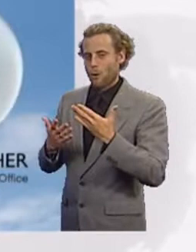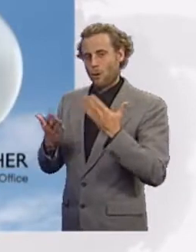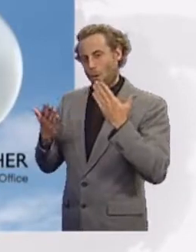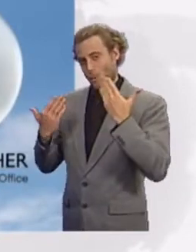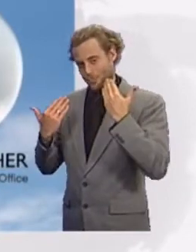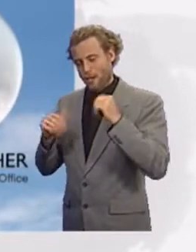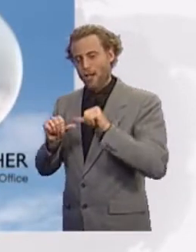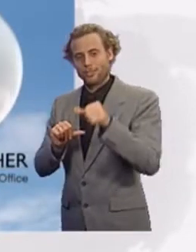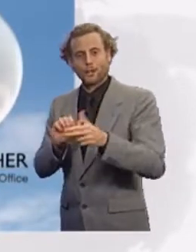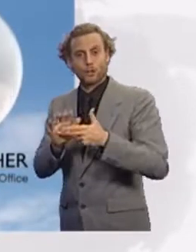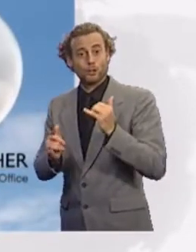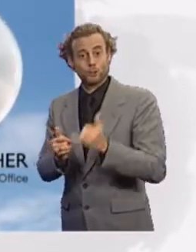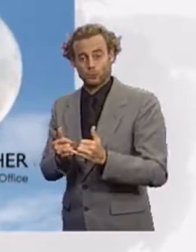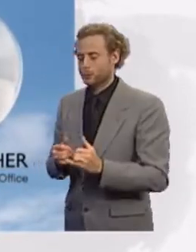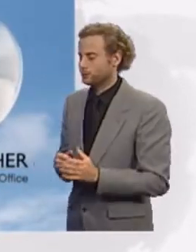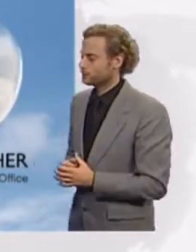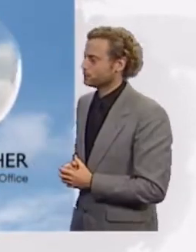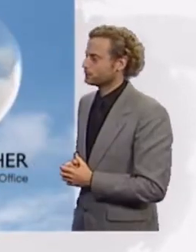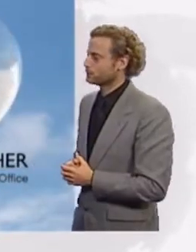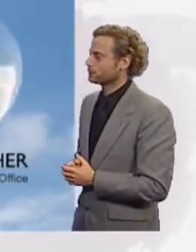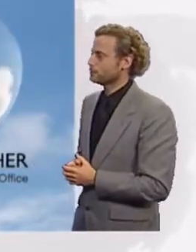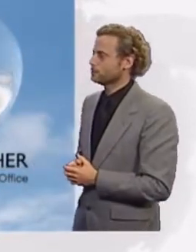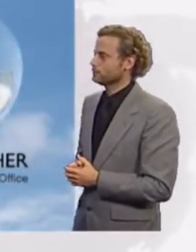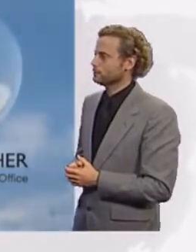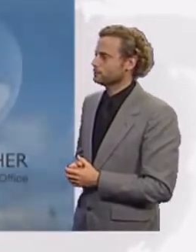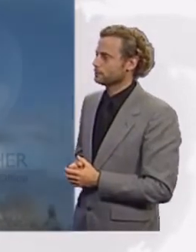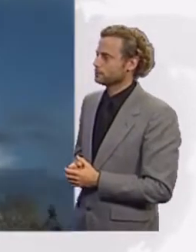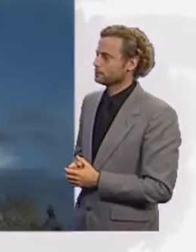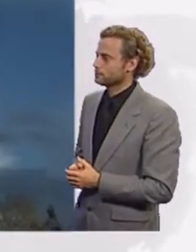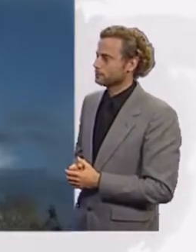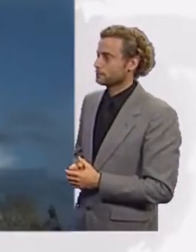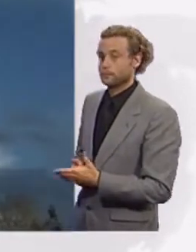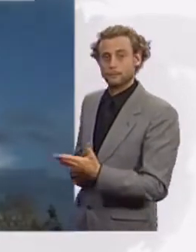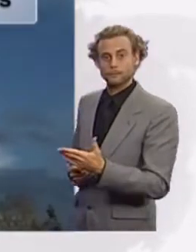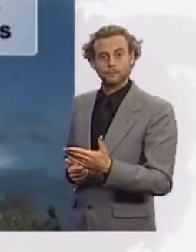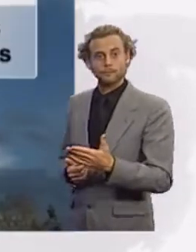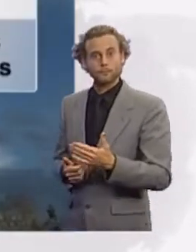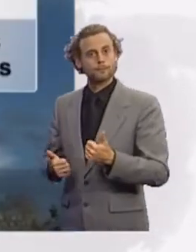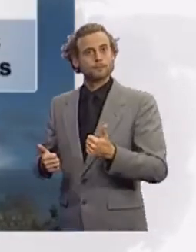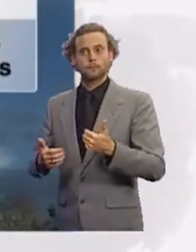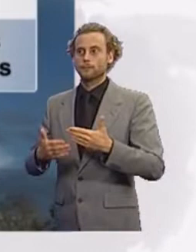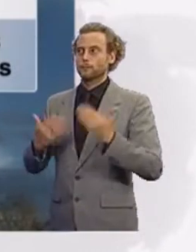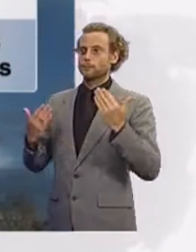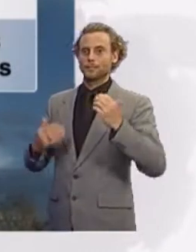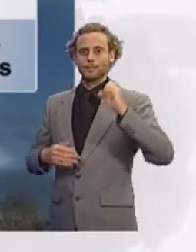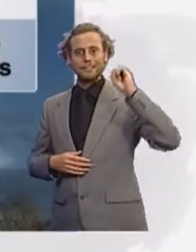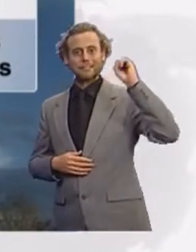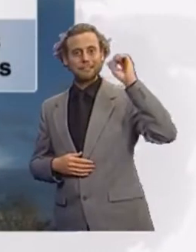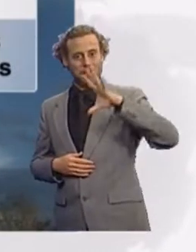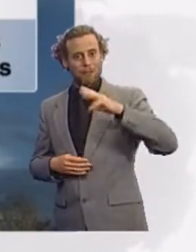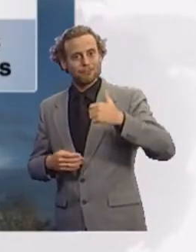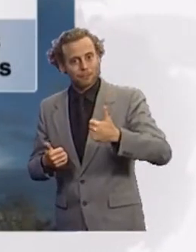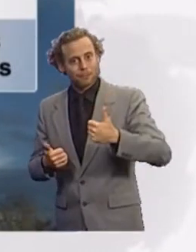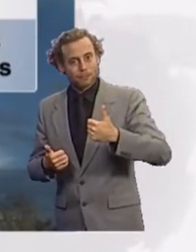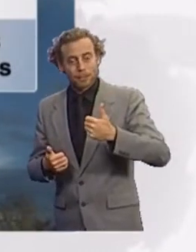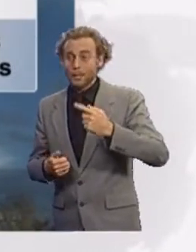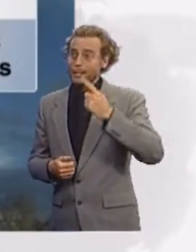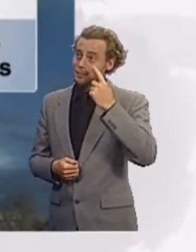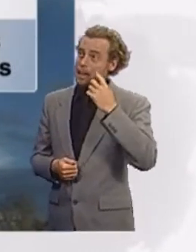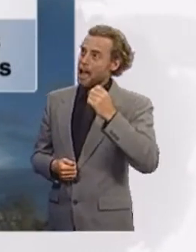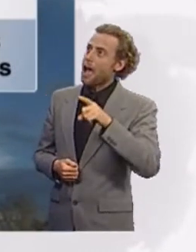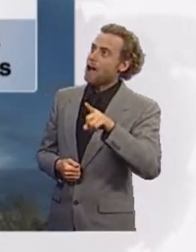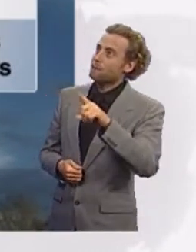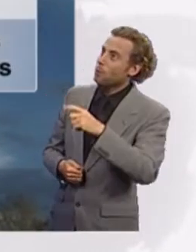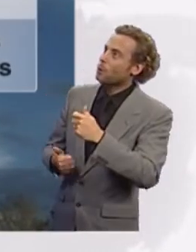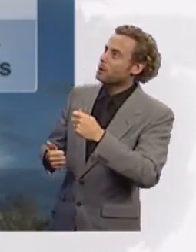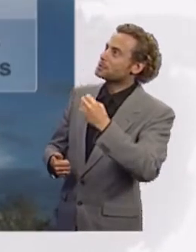Hello there. After the rainfall yesterday in southern half of the country, today, the sunshine is out. But while the sunshine will be there in certain degrees further north,